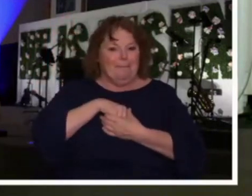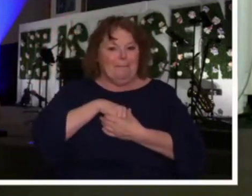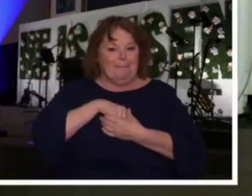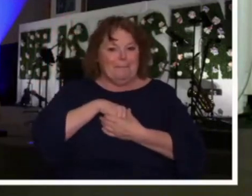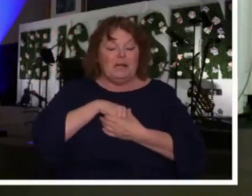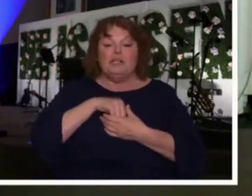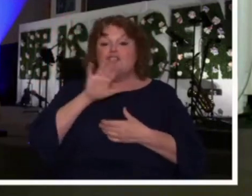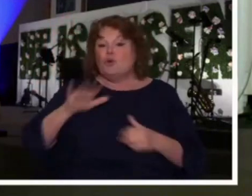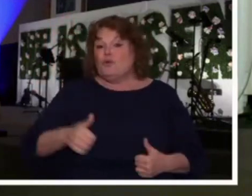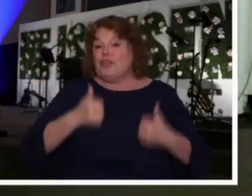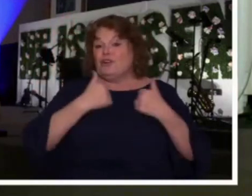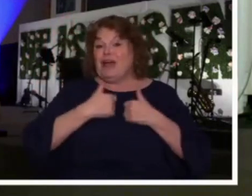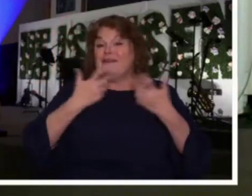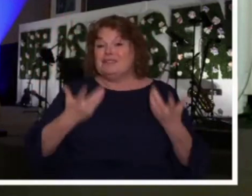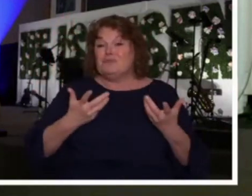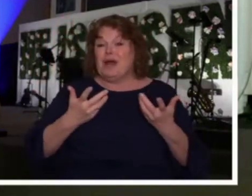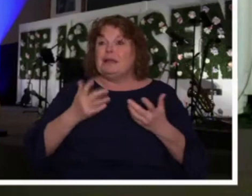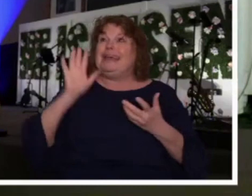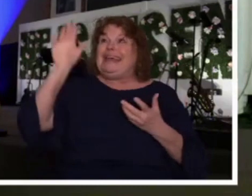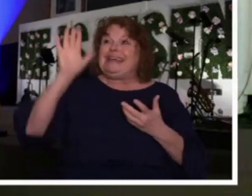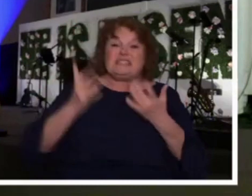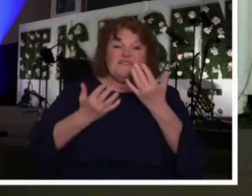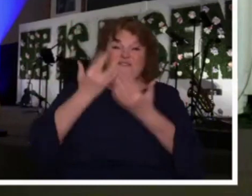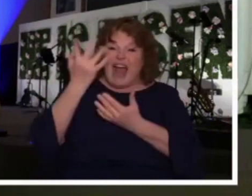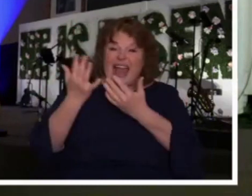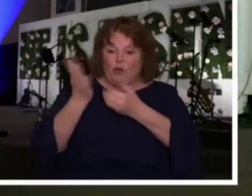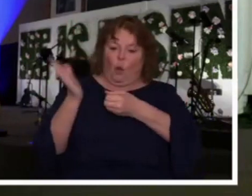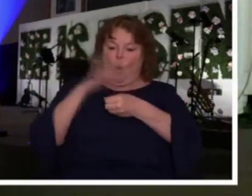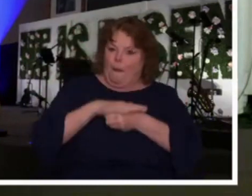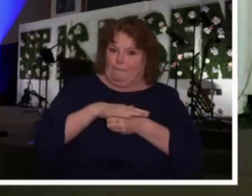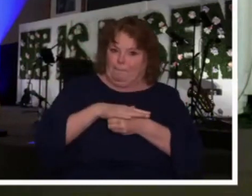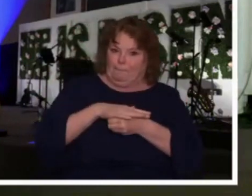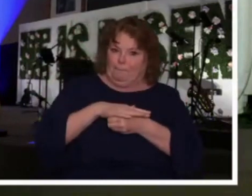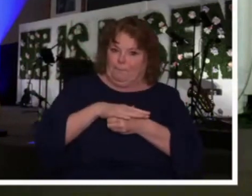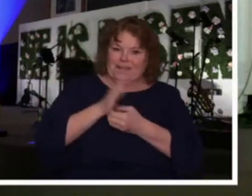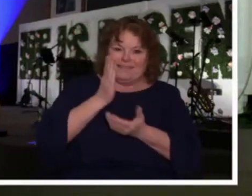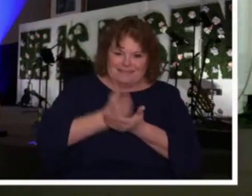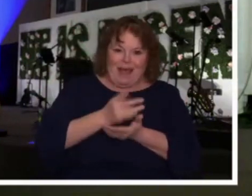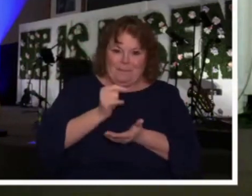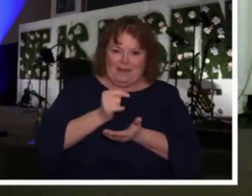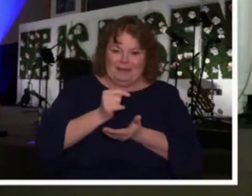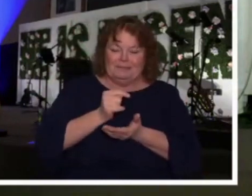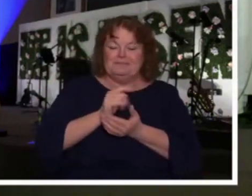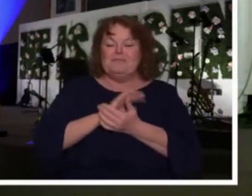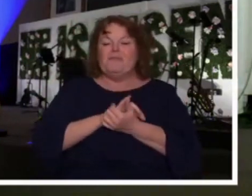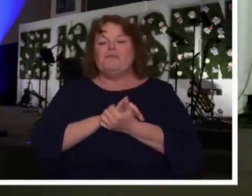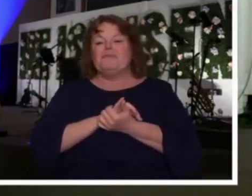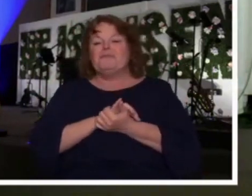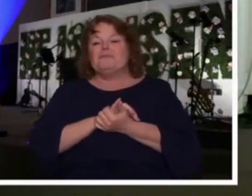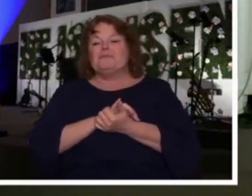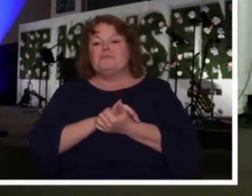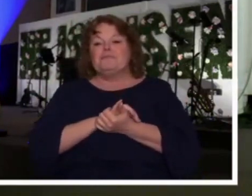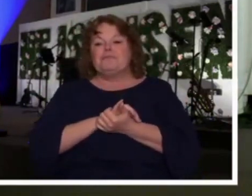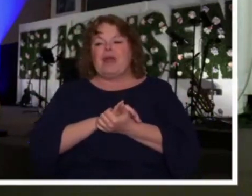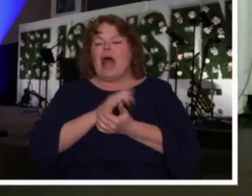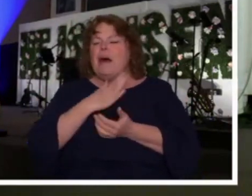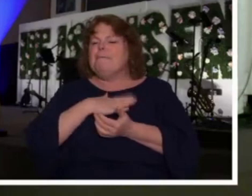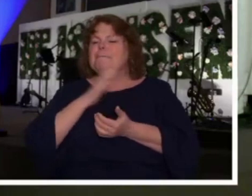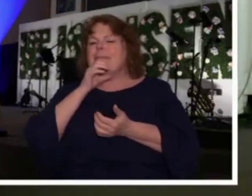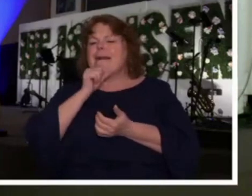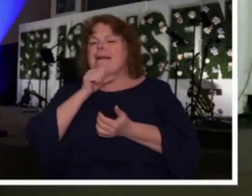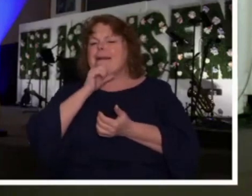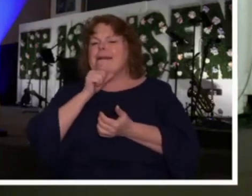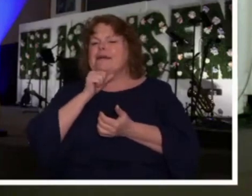live in a pattern of quenching the fire of God's Holy Spirit. And it has caused me as a pastor, and at my age I have lots of